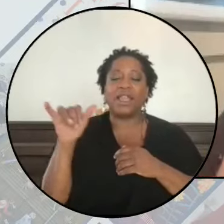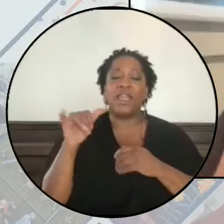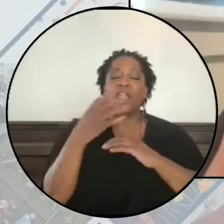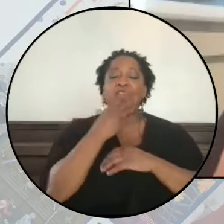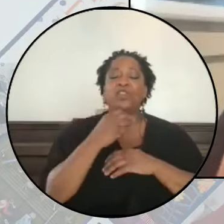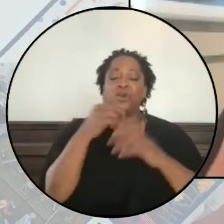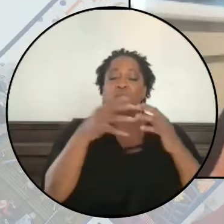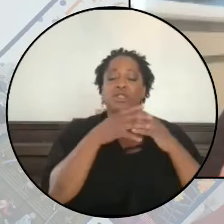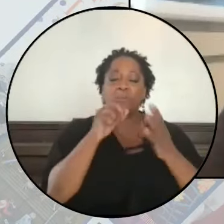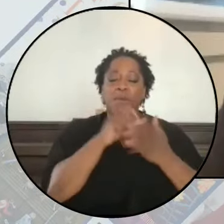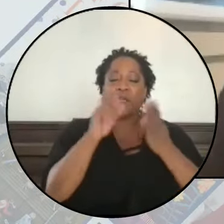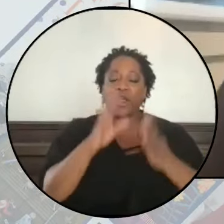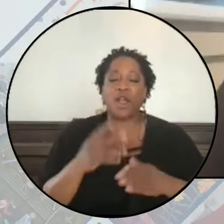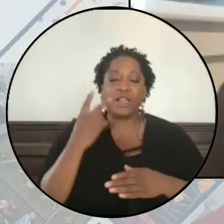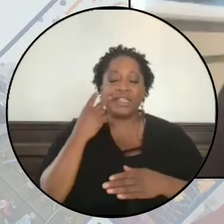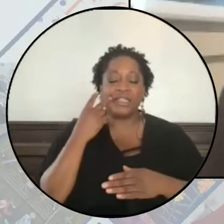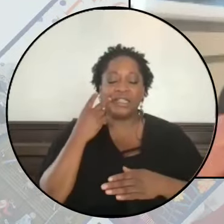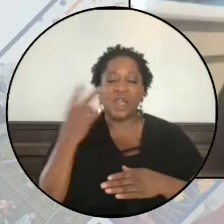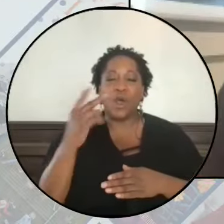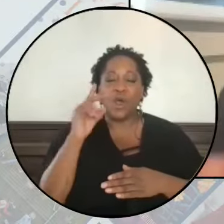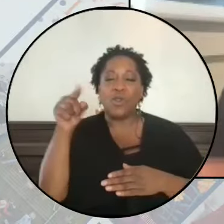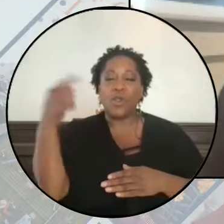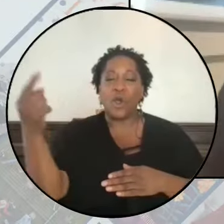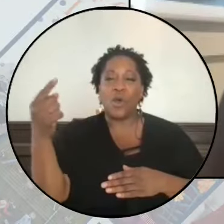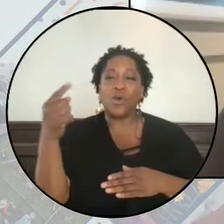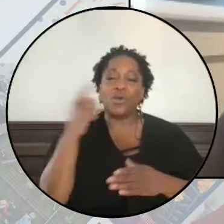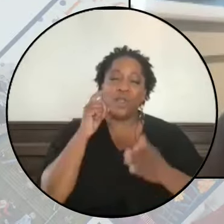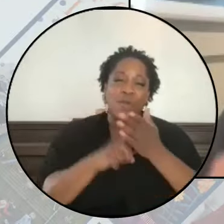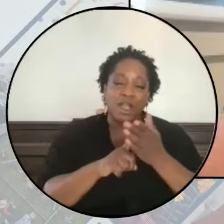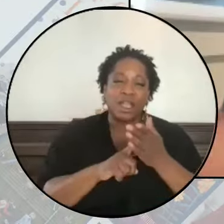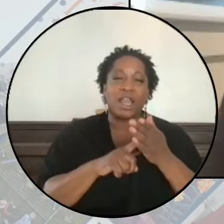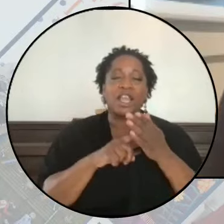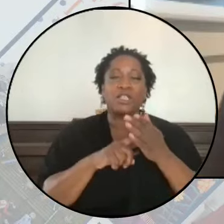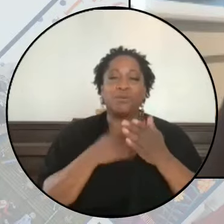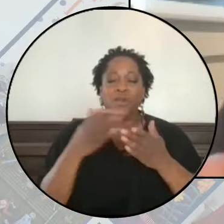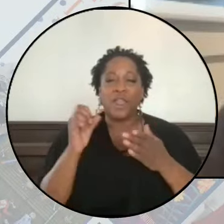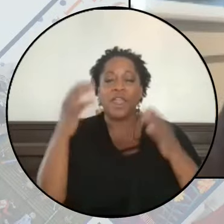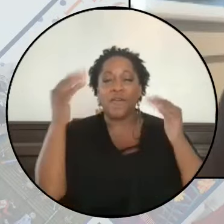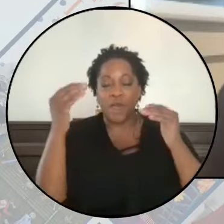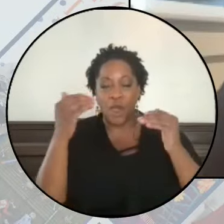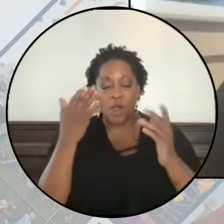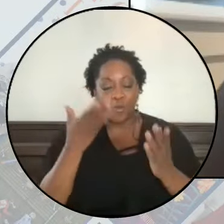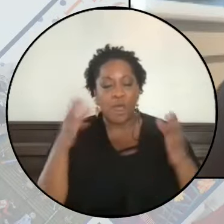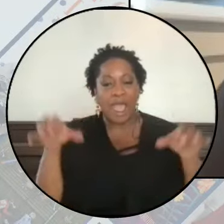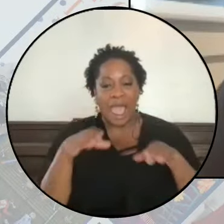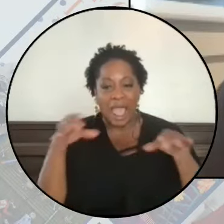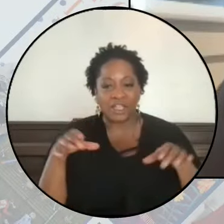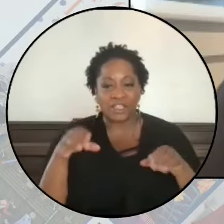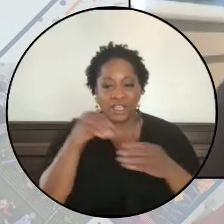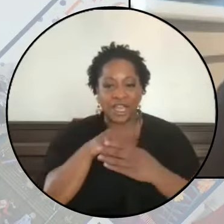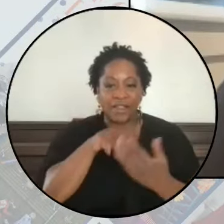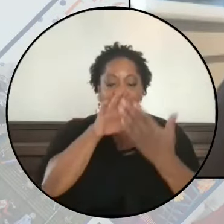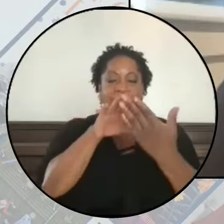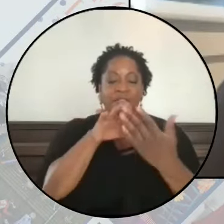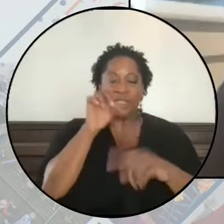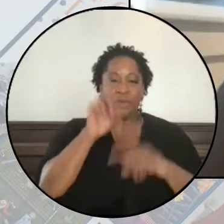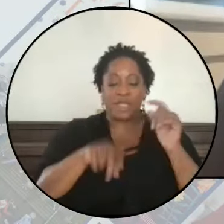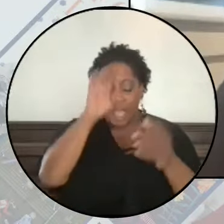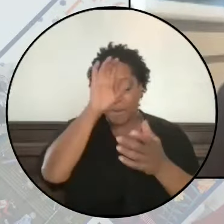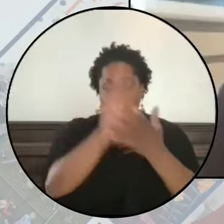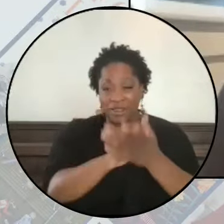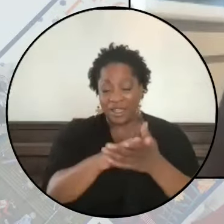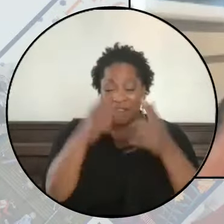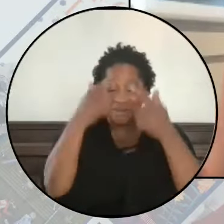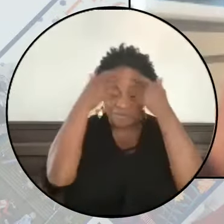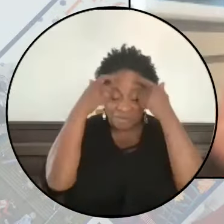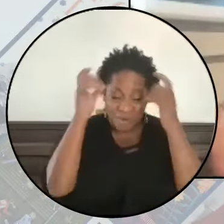that the only recognizable feature of hope is action. The discipline of hope in the face of unfathomable horror